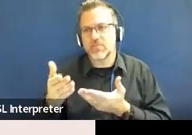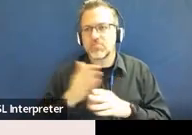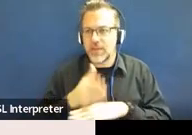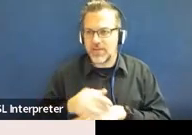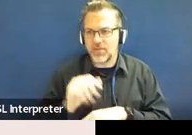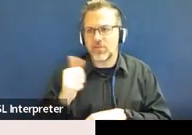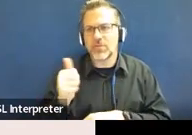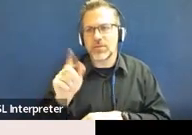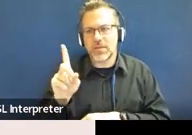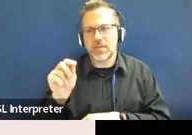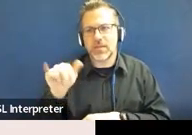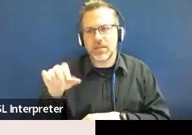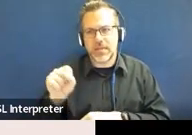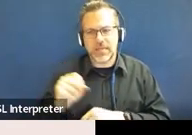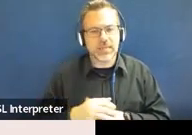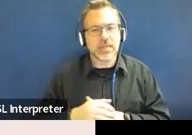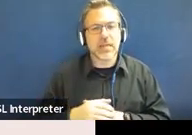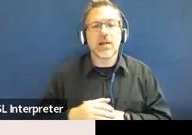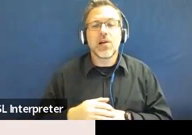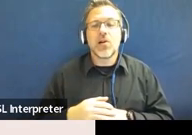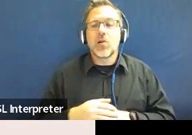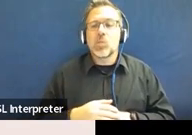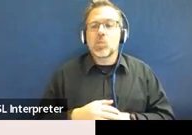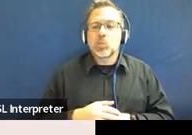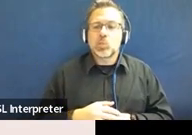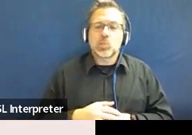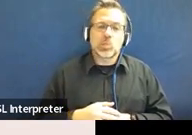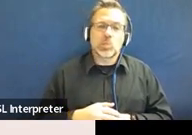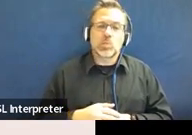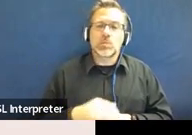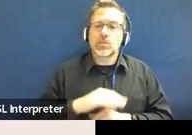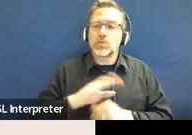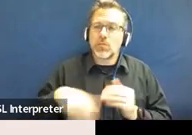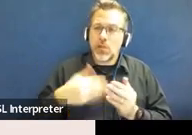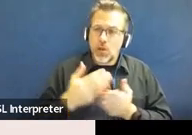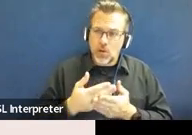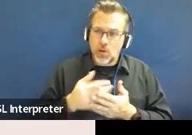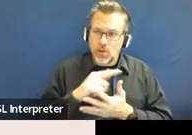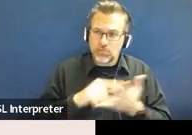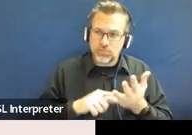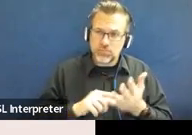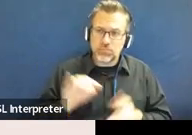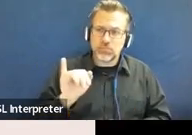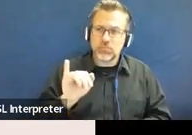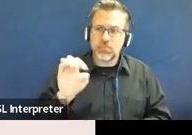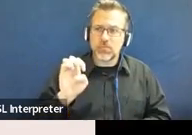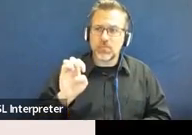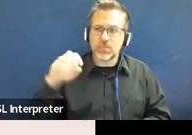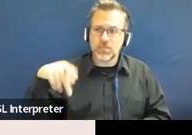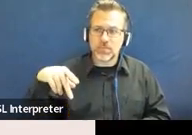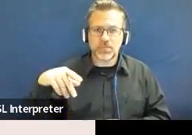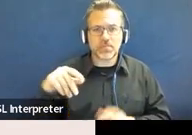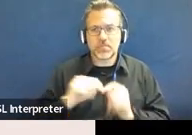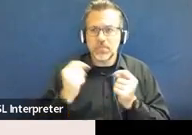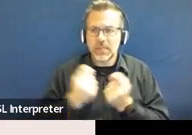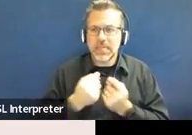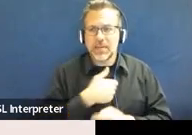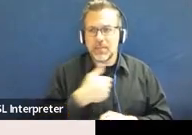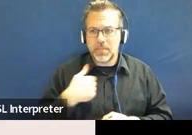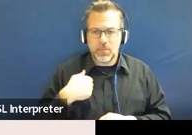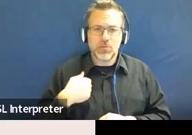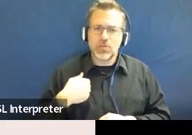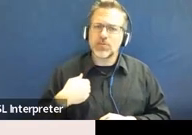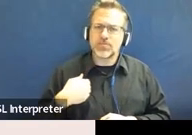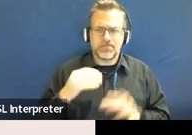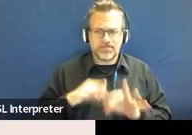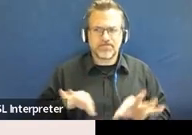So, you would really want to, all of the IEP team members would need to work together to talk about